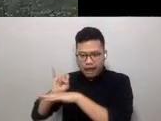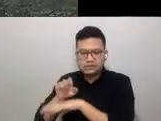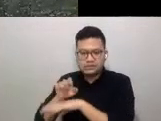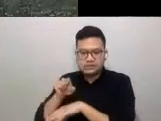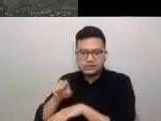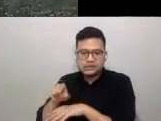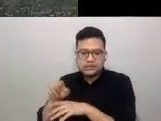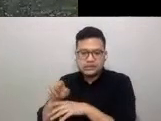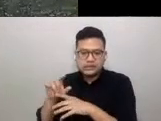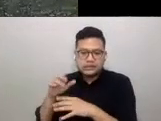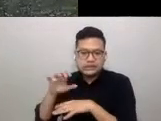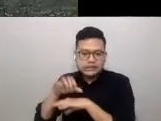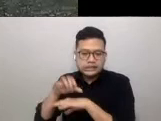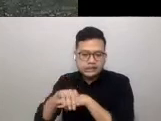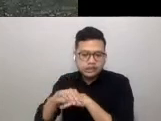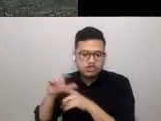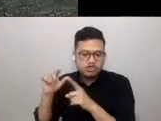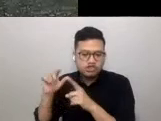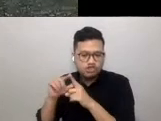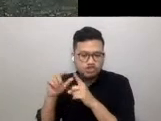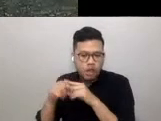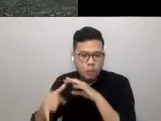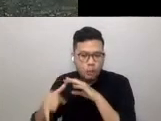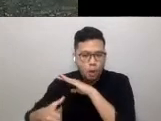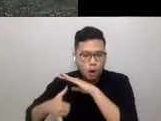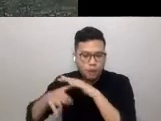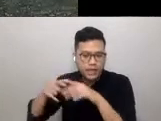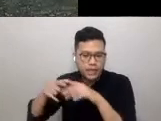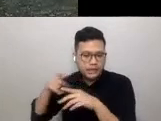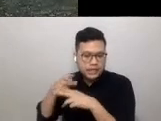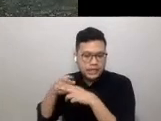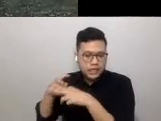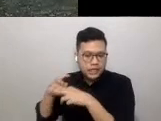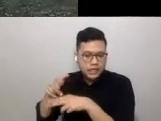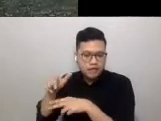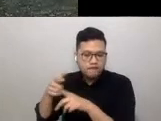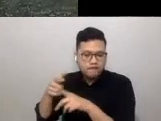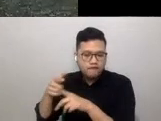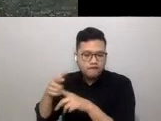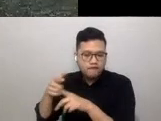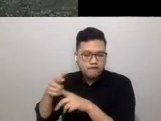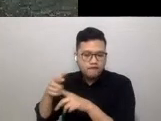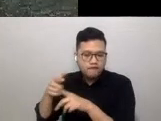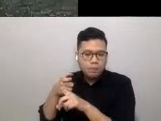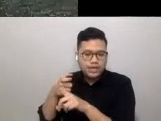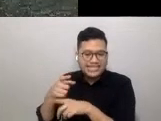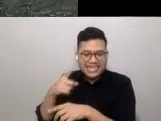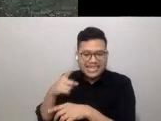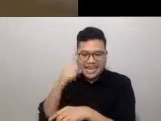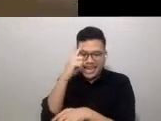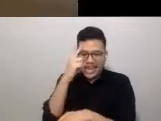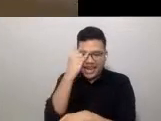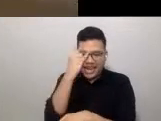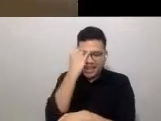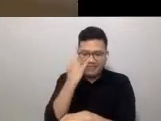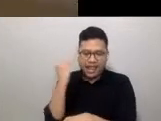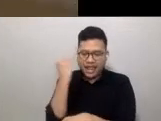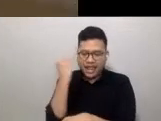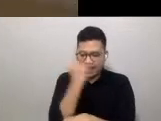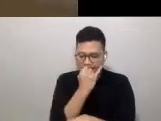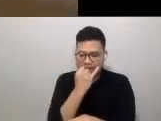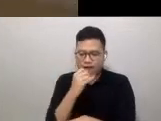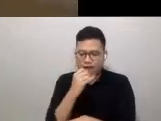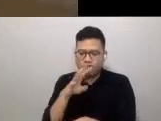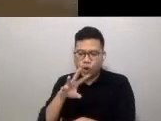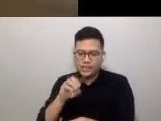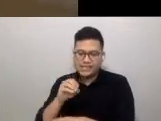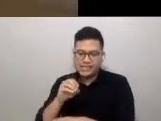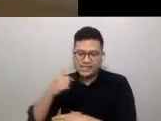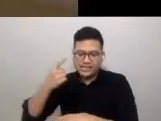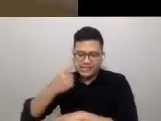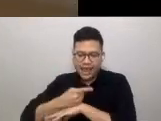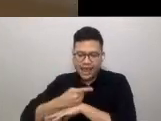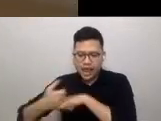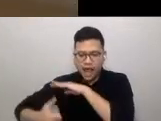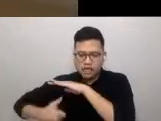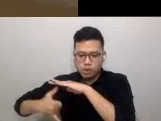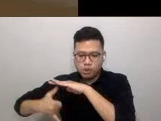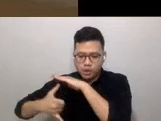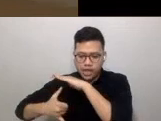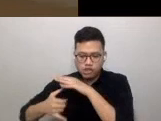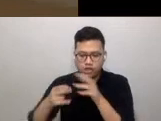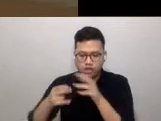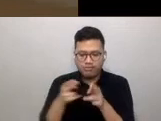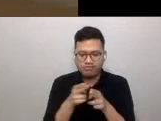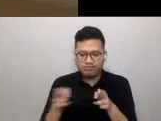term quarantine originates from the Italian term for 40 days of isolation period. Now let's turn to the